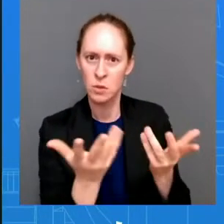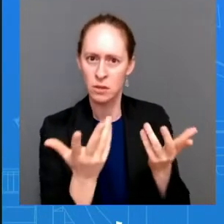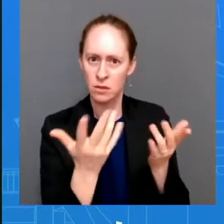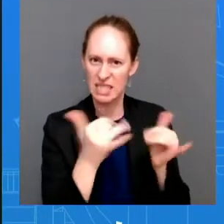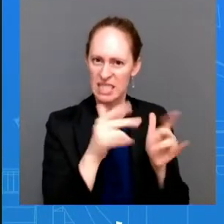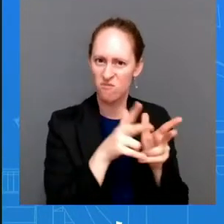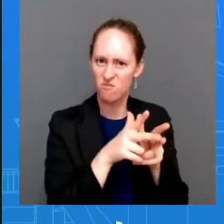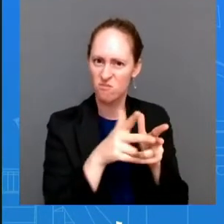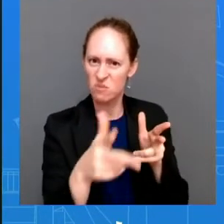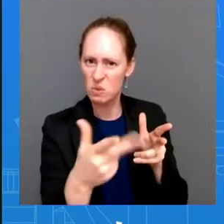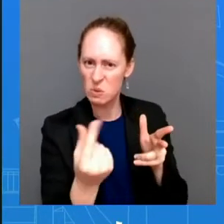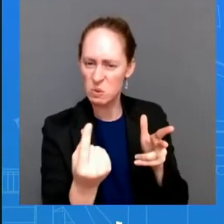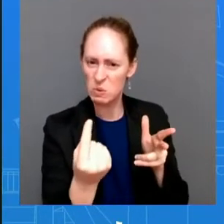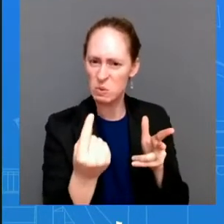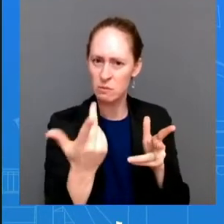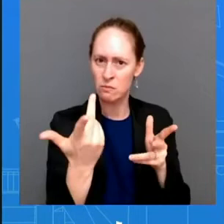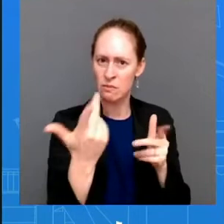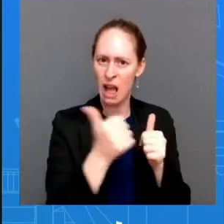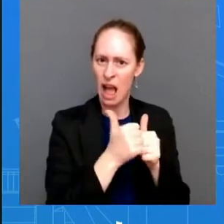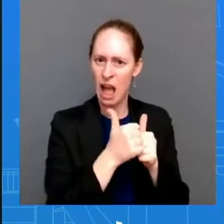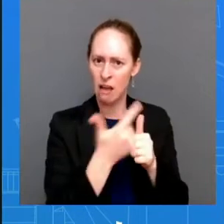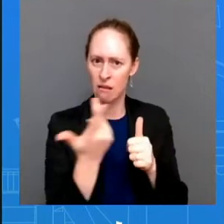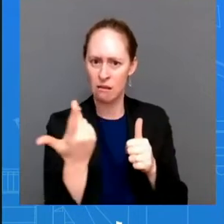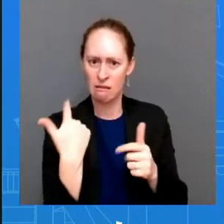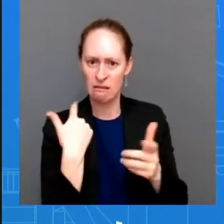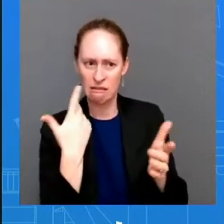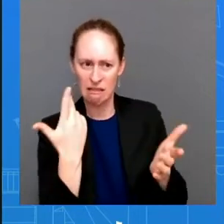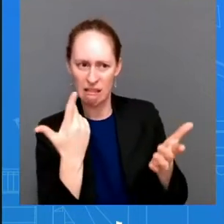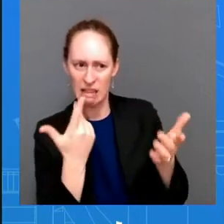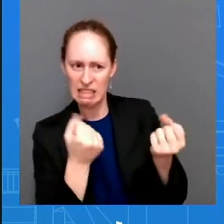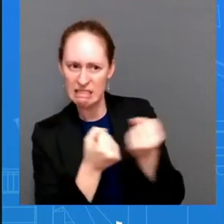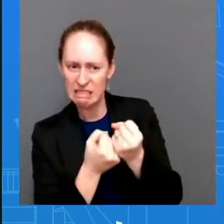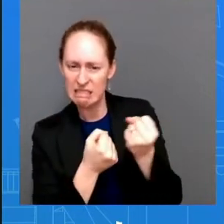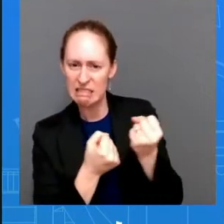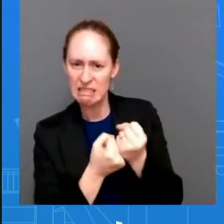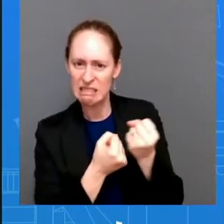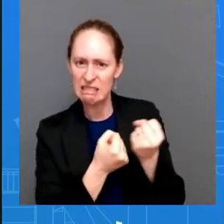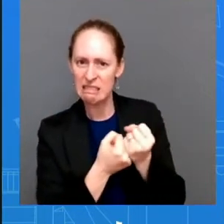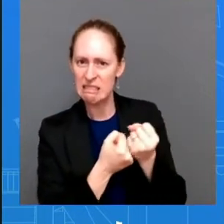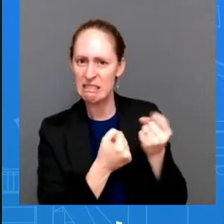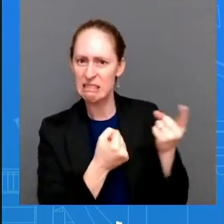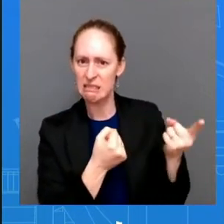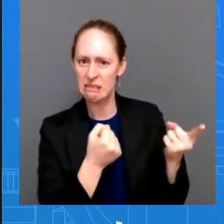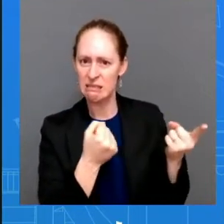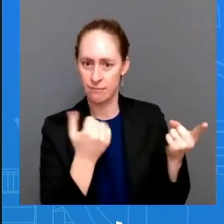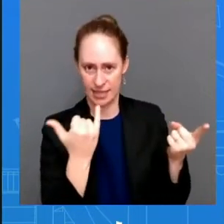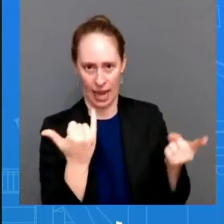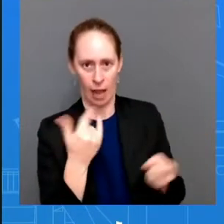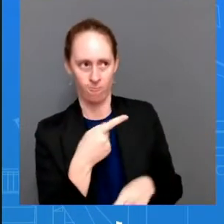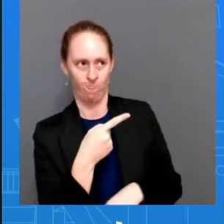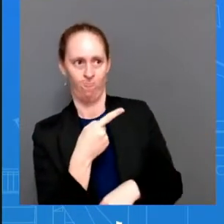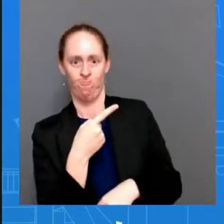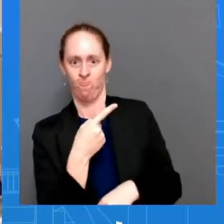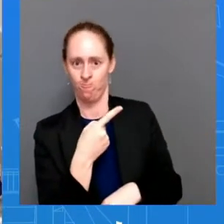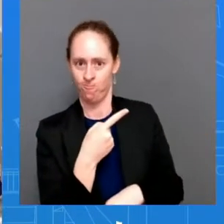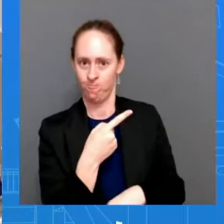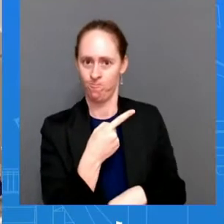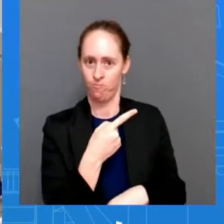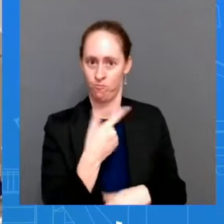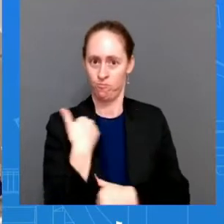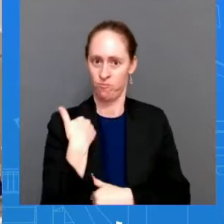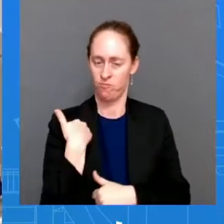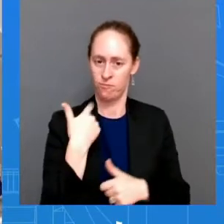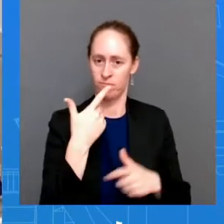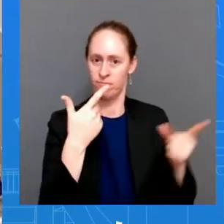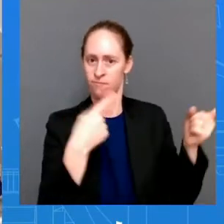i don't have more to share on that thank you guys go ahead peter thanks kareen how come republicans seem more jazzed about speaker